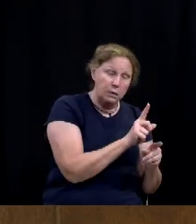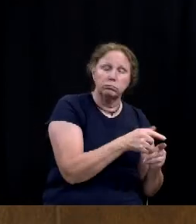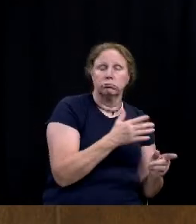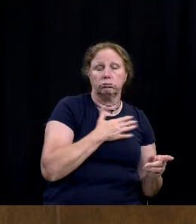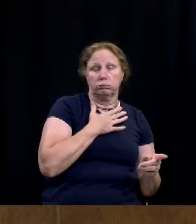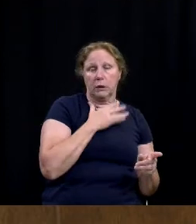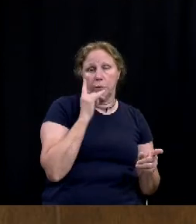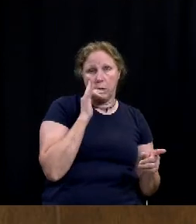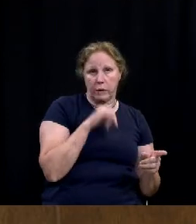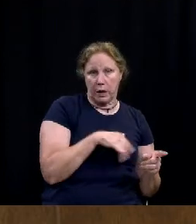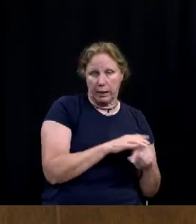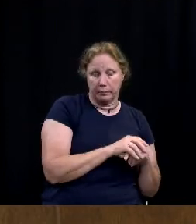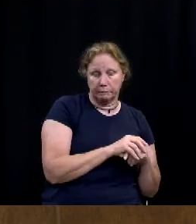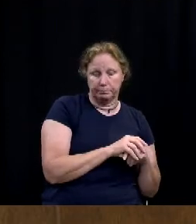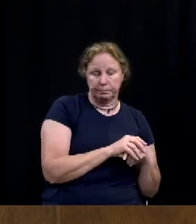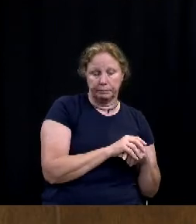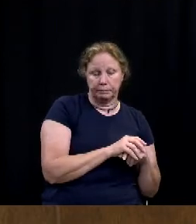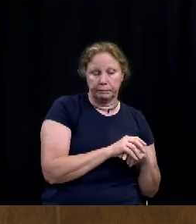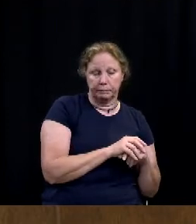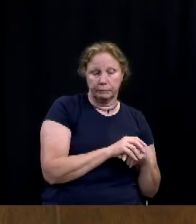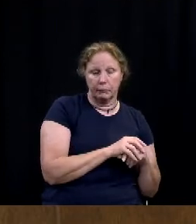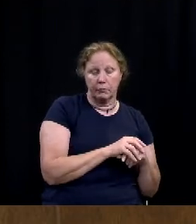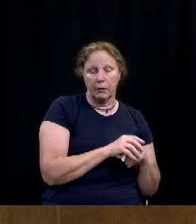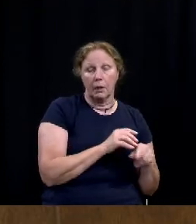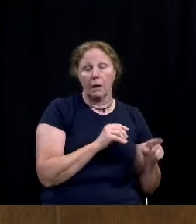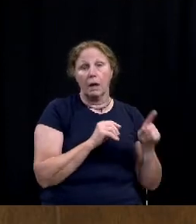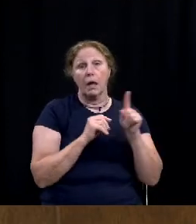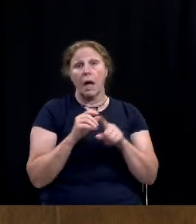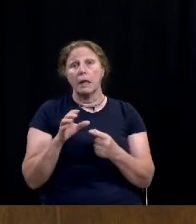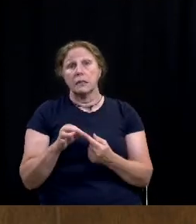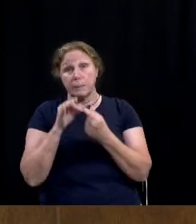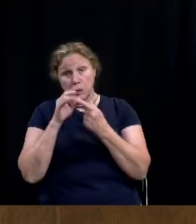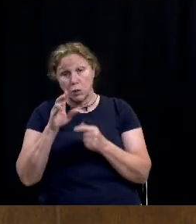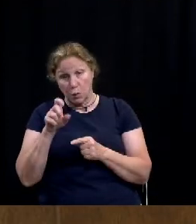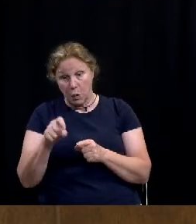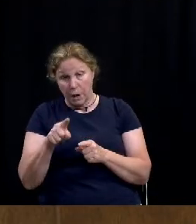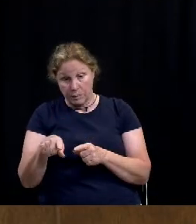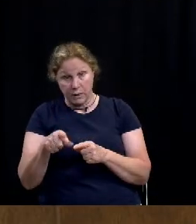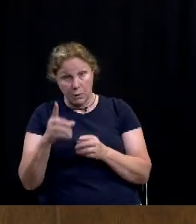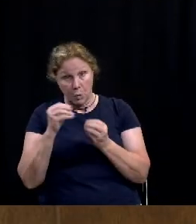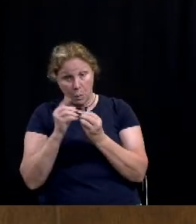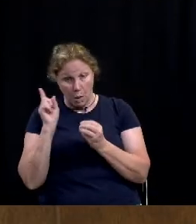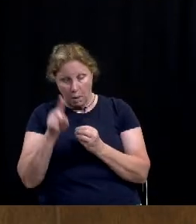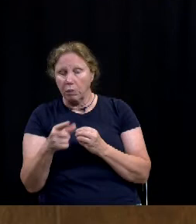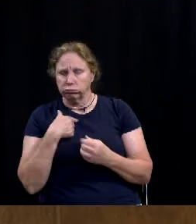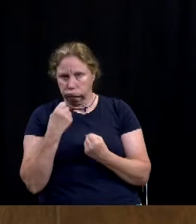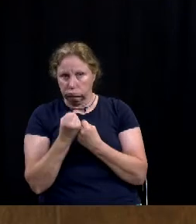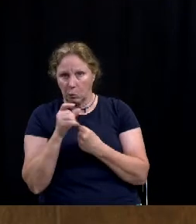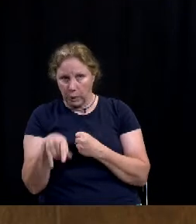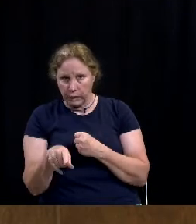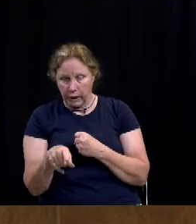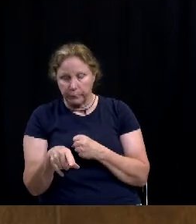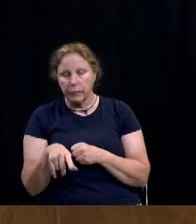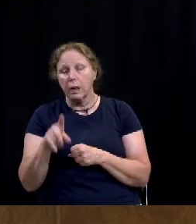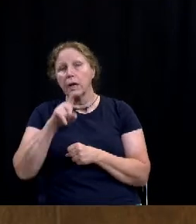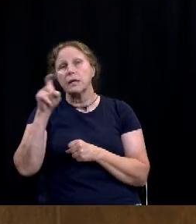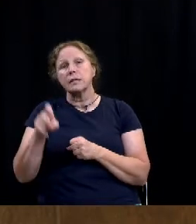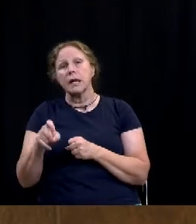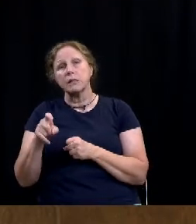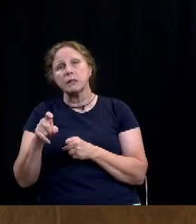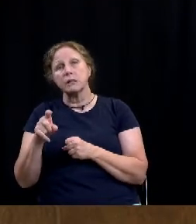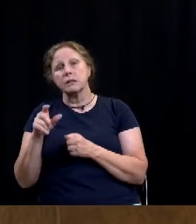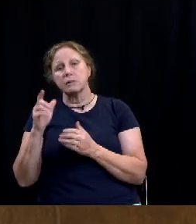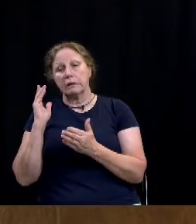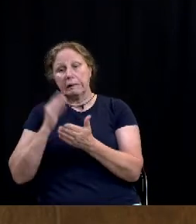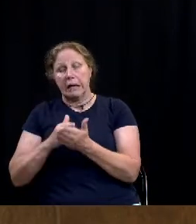i fully support another detective in our special crimes unit uh the texas anti-gang center that i